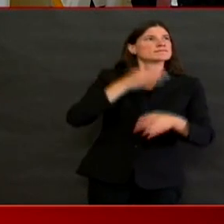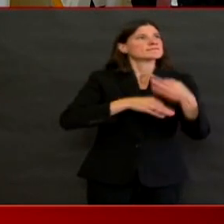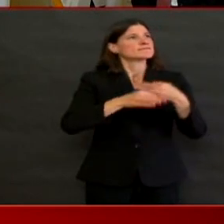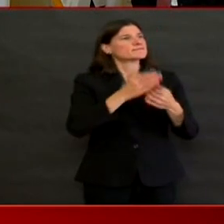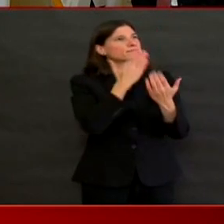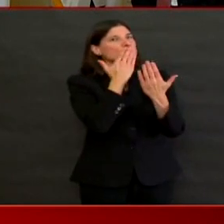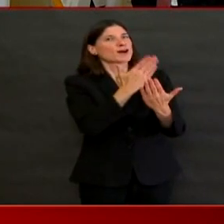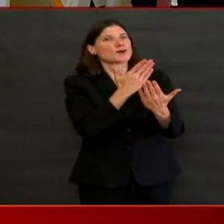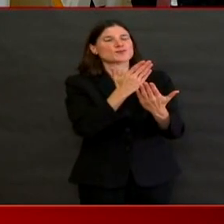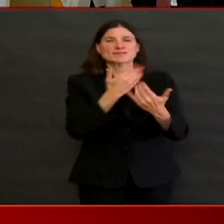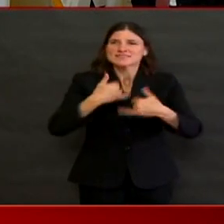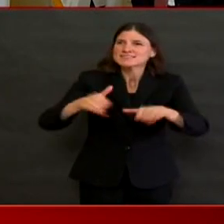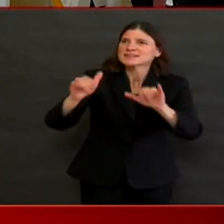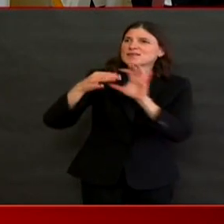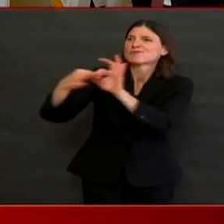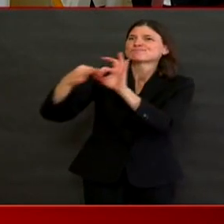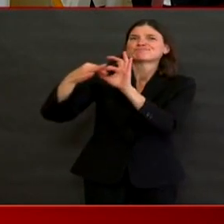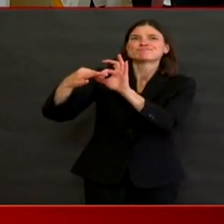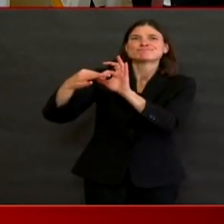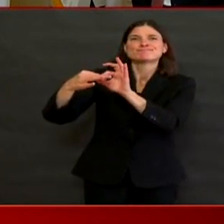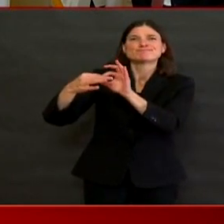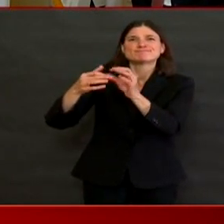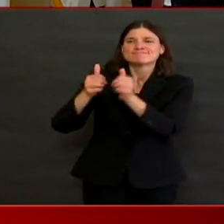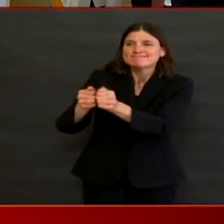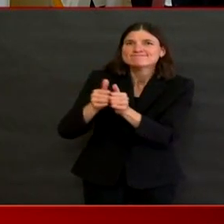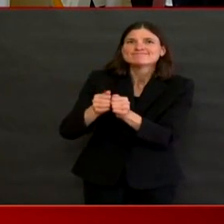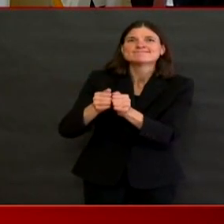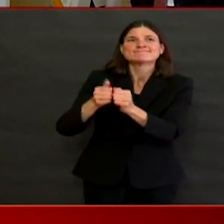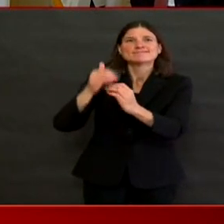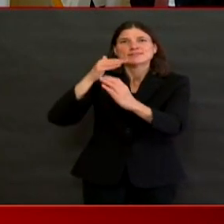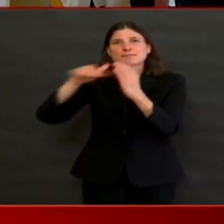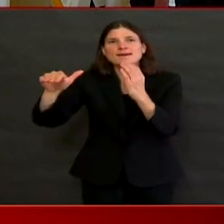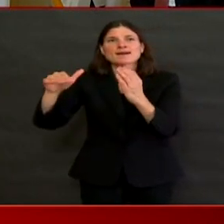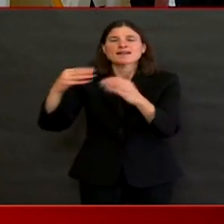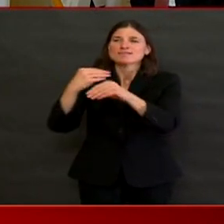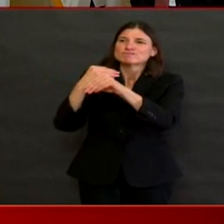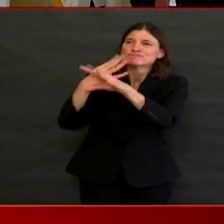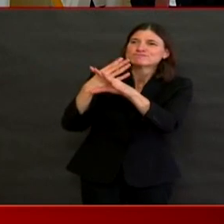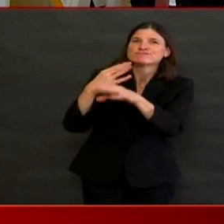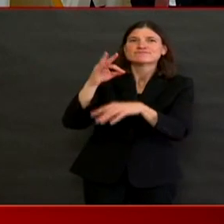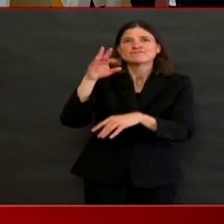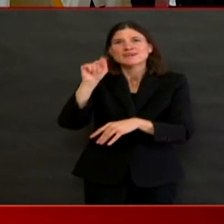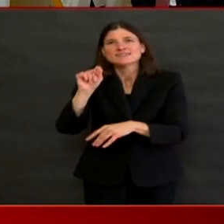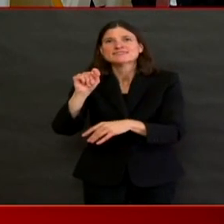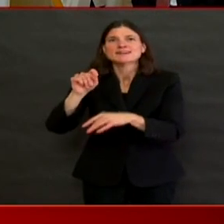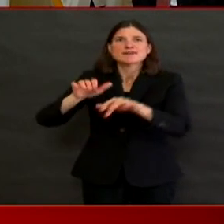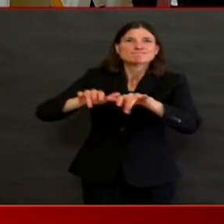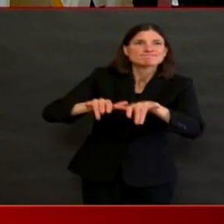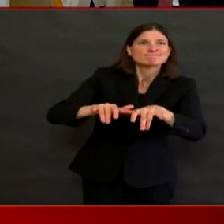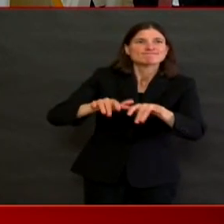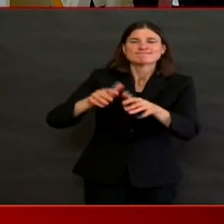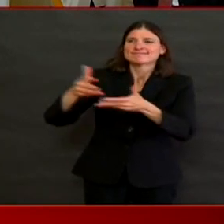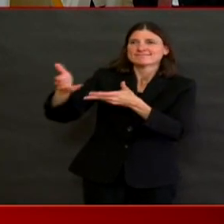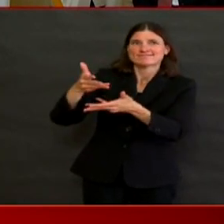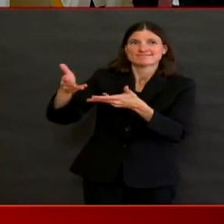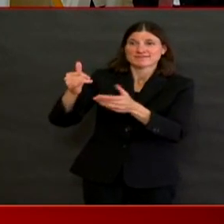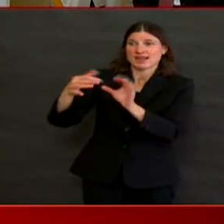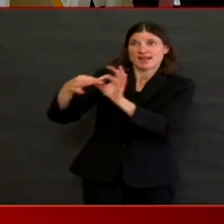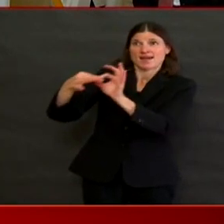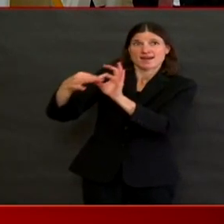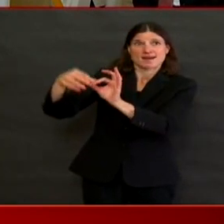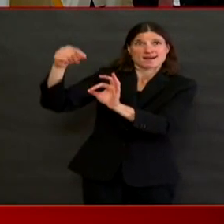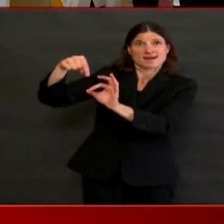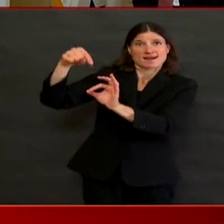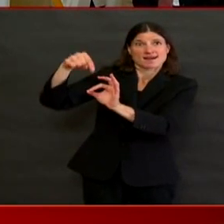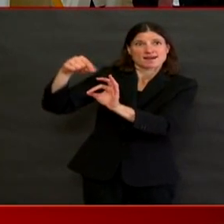to come together and have a meal or what's needed to move forward. So